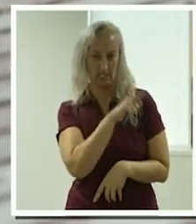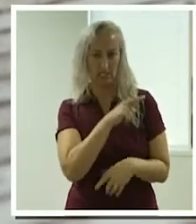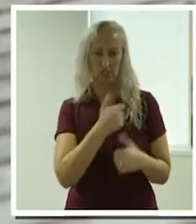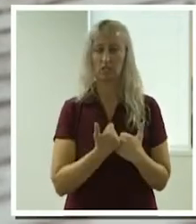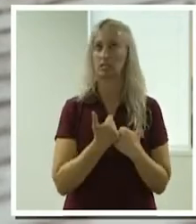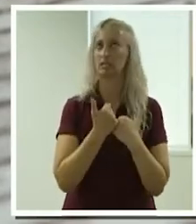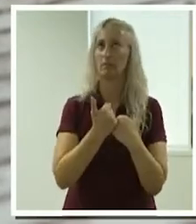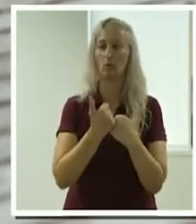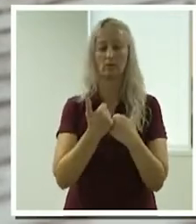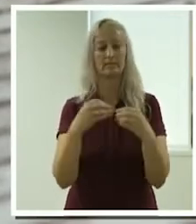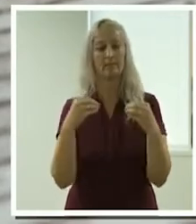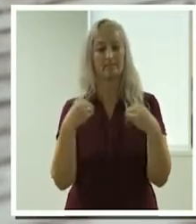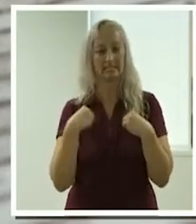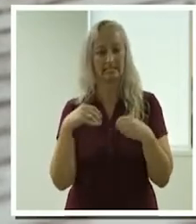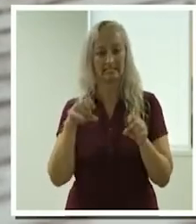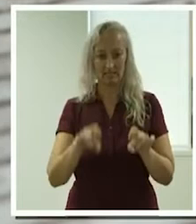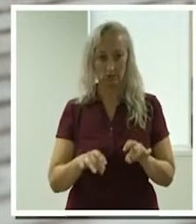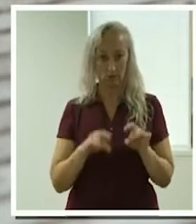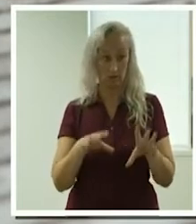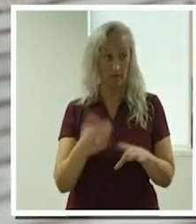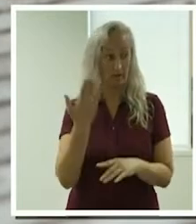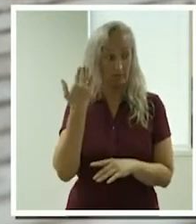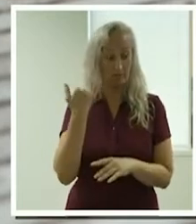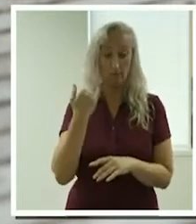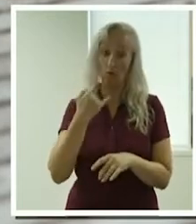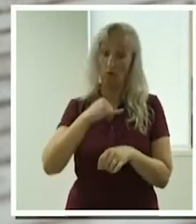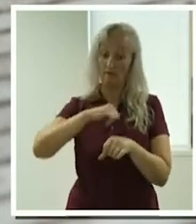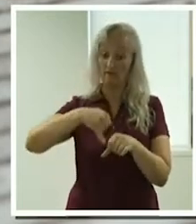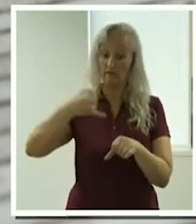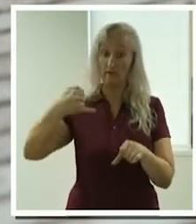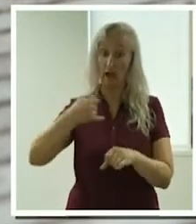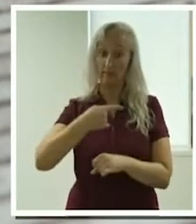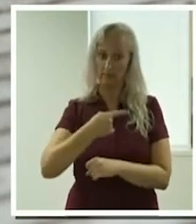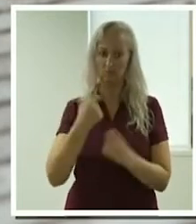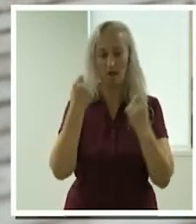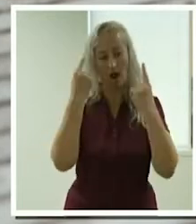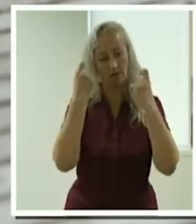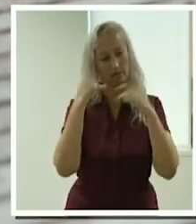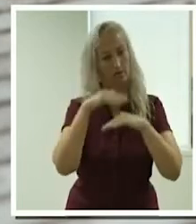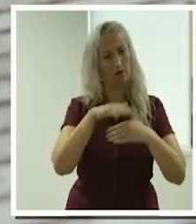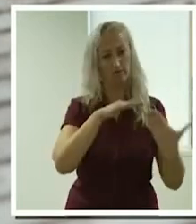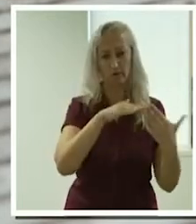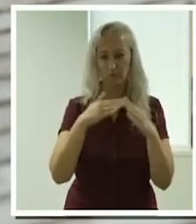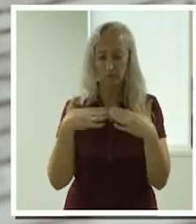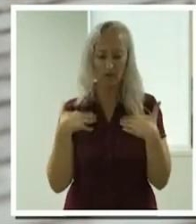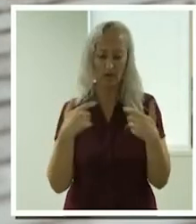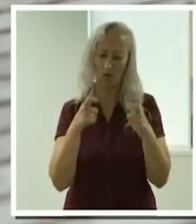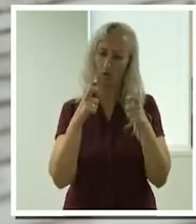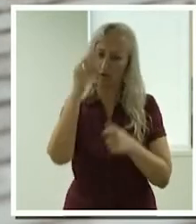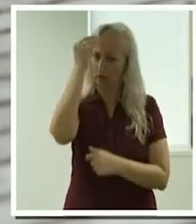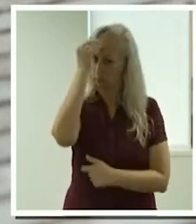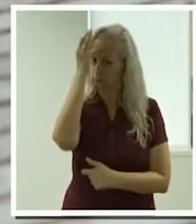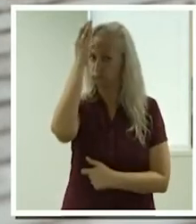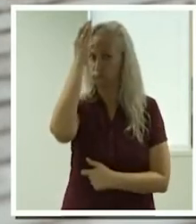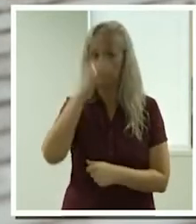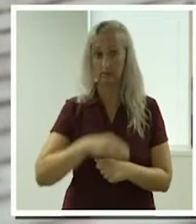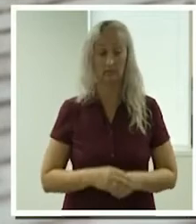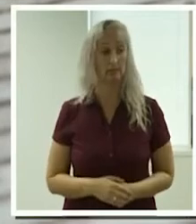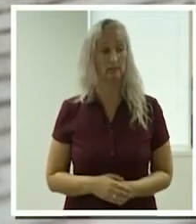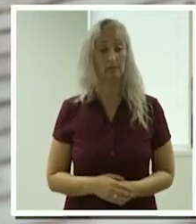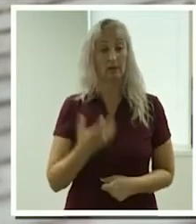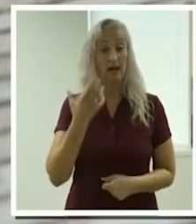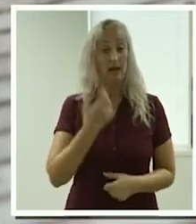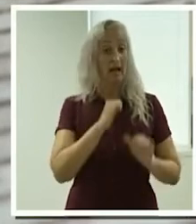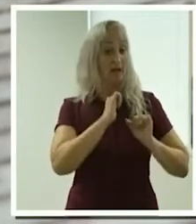As a community pharmacist by training, Kate understands communities and health care. As a former regulator and having had her own family